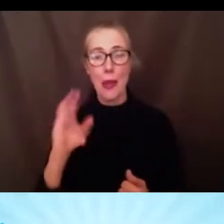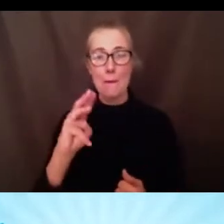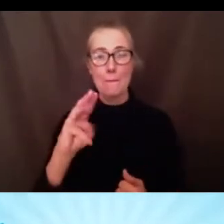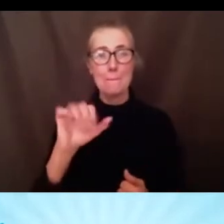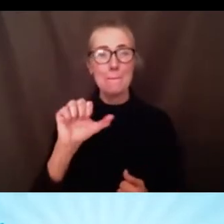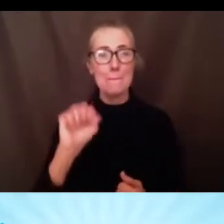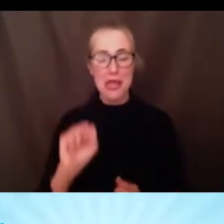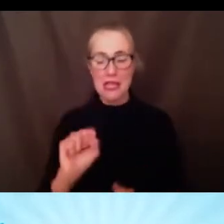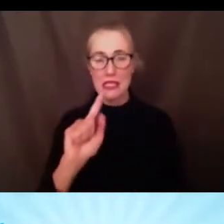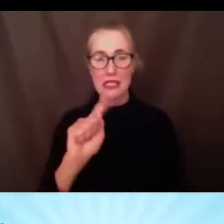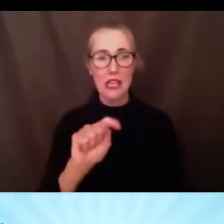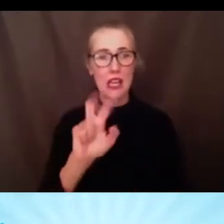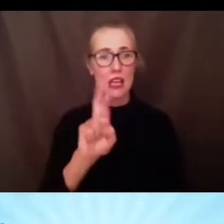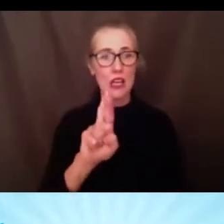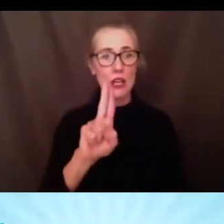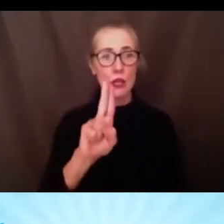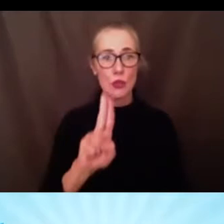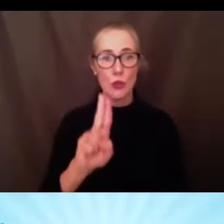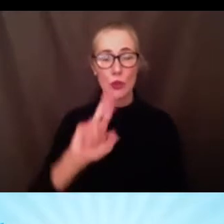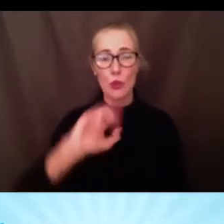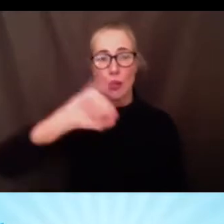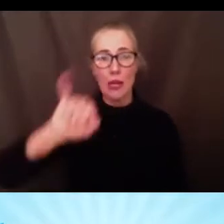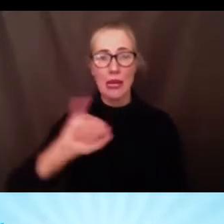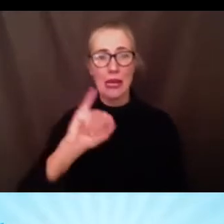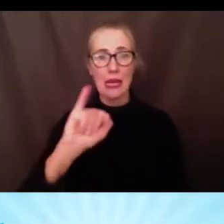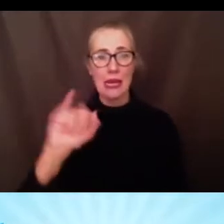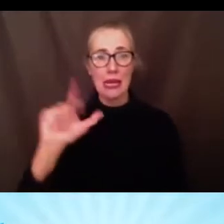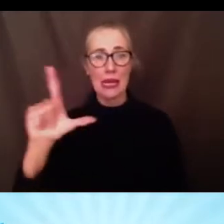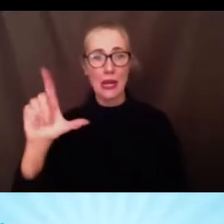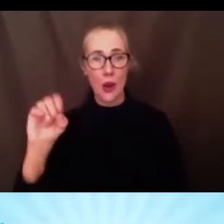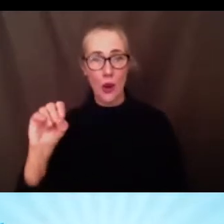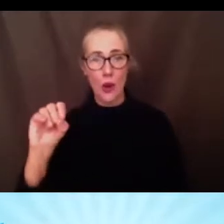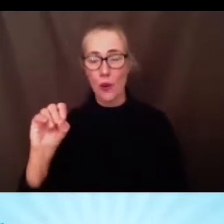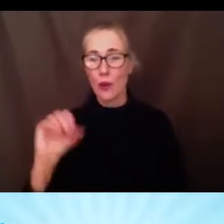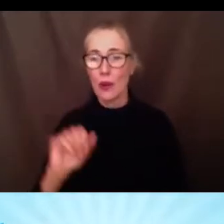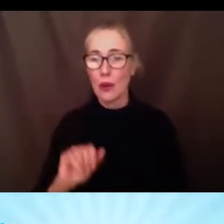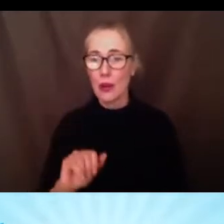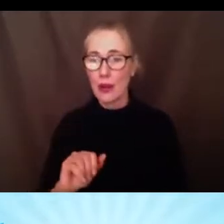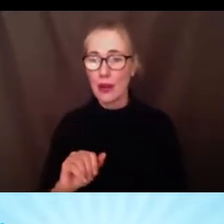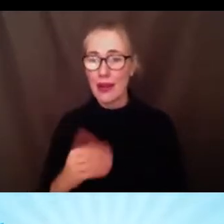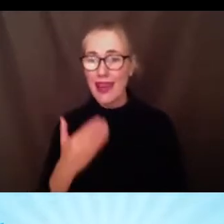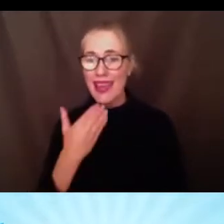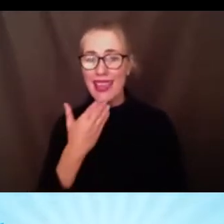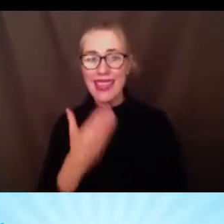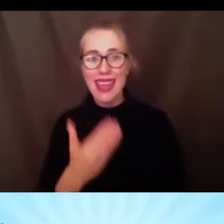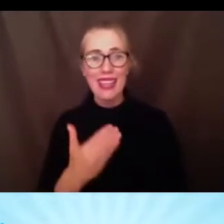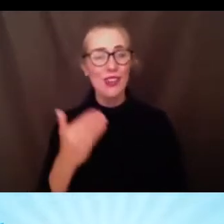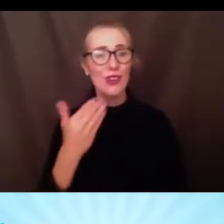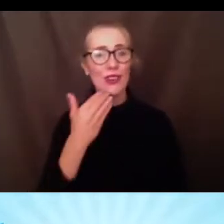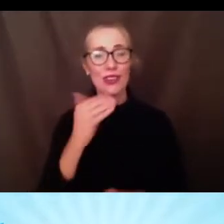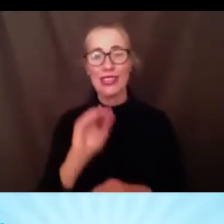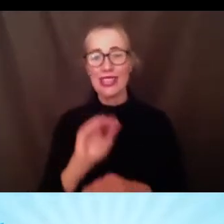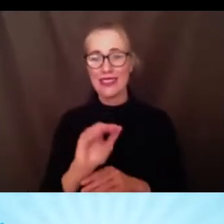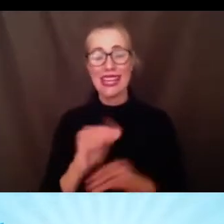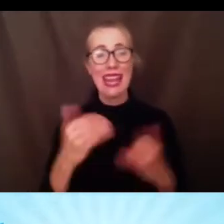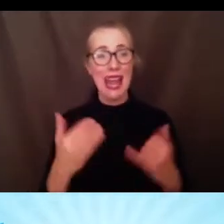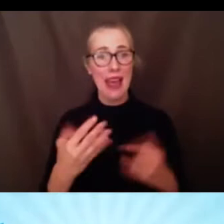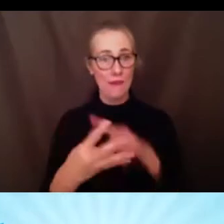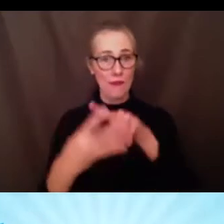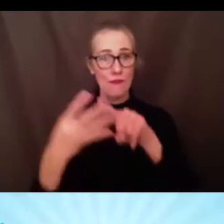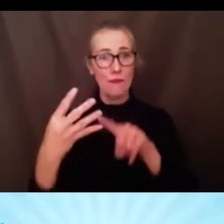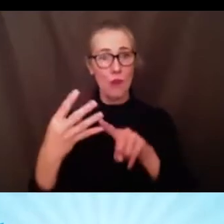call on our speakers thank you president ford members of the board good evening um yes we have four